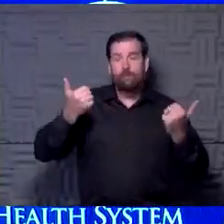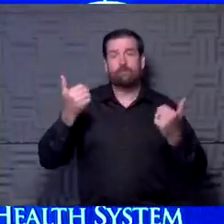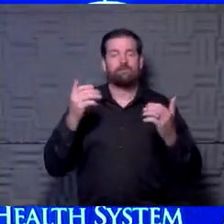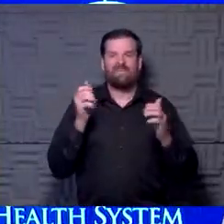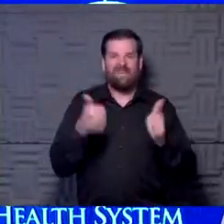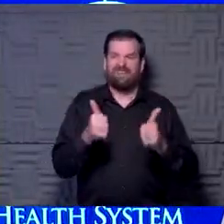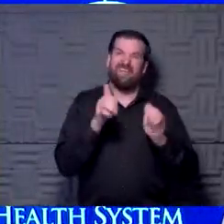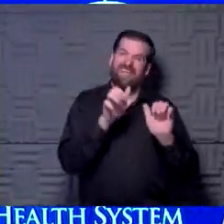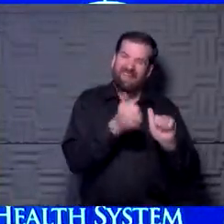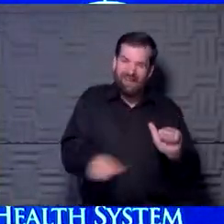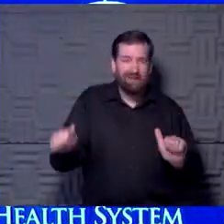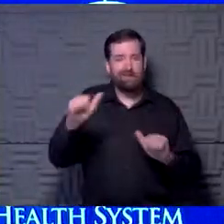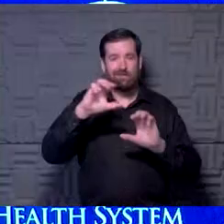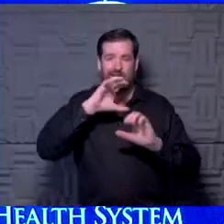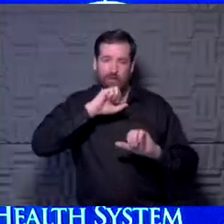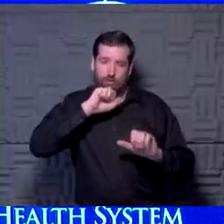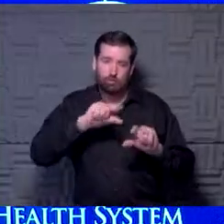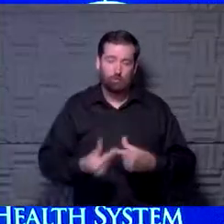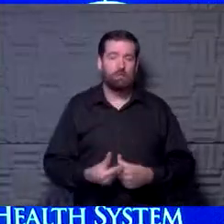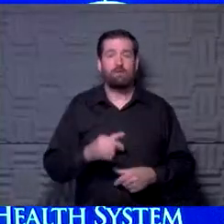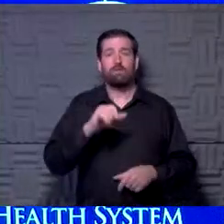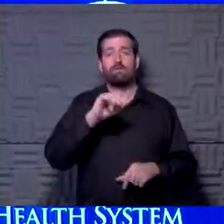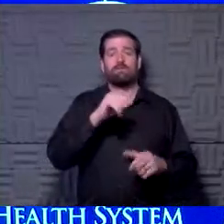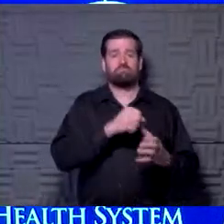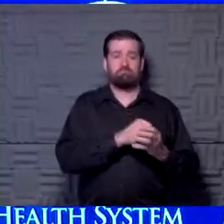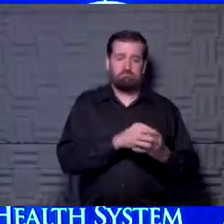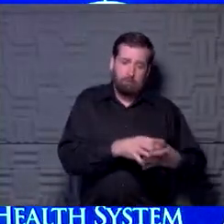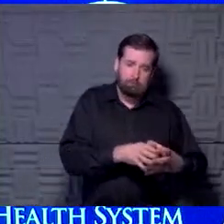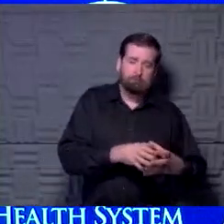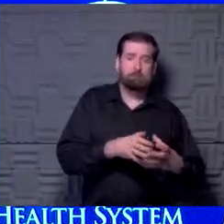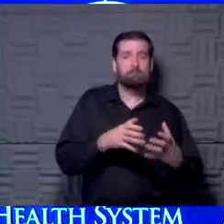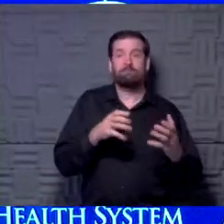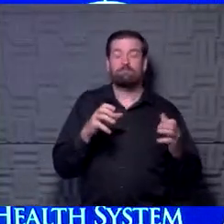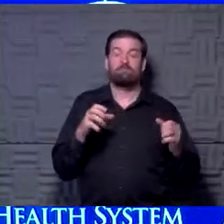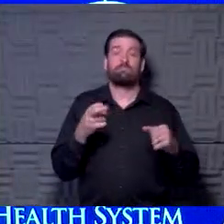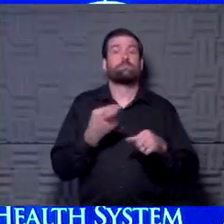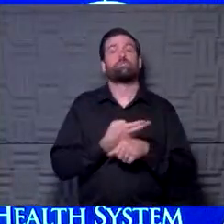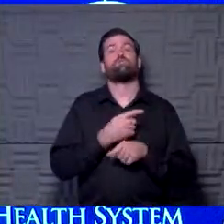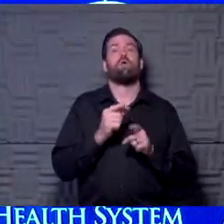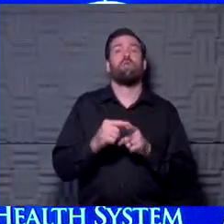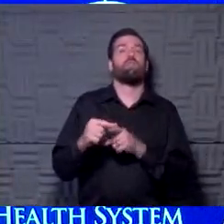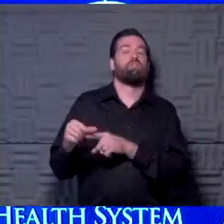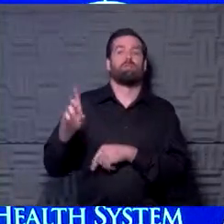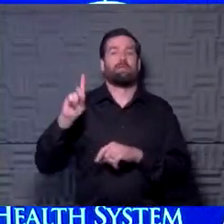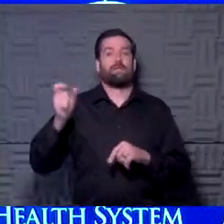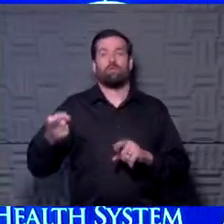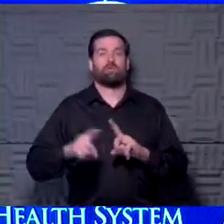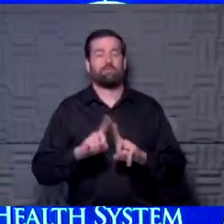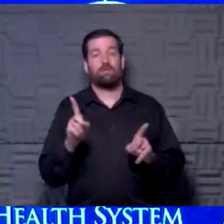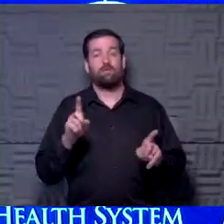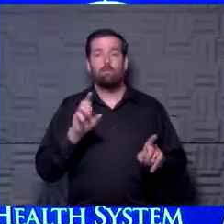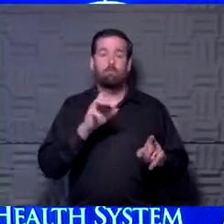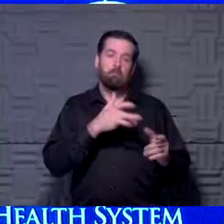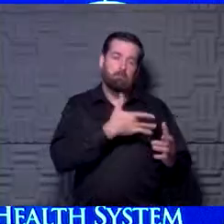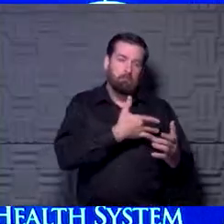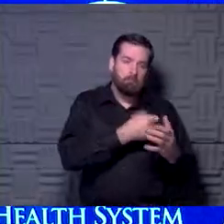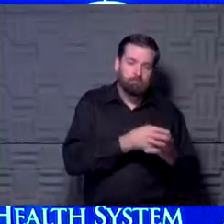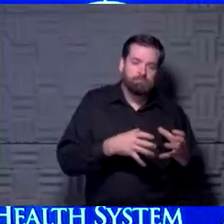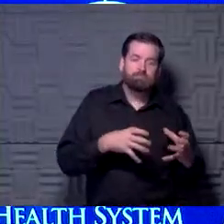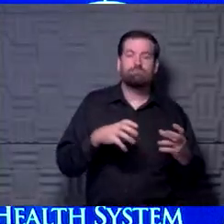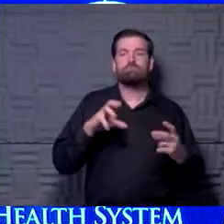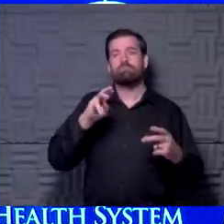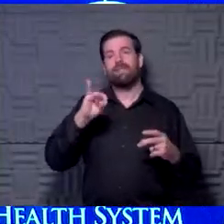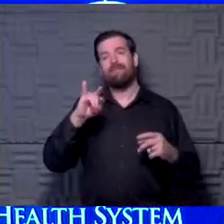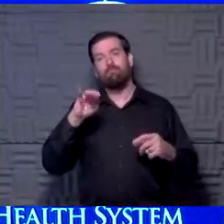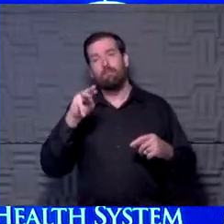So inflammation, that's a tricky deal. And we think we use these words as if they're a diagnosis, but like myocarditis and inflammation